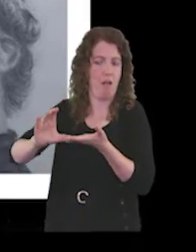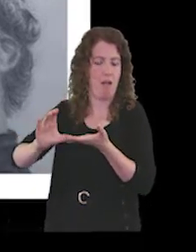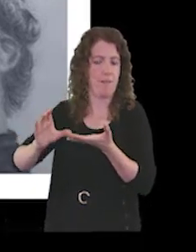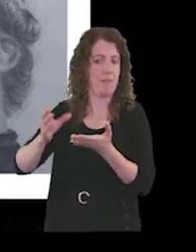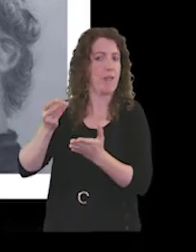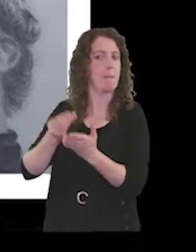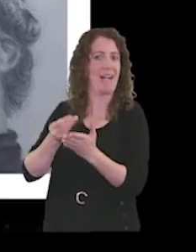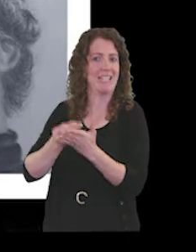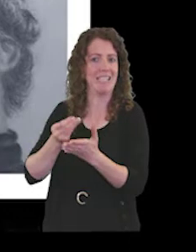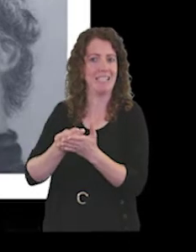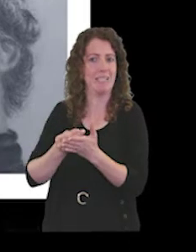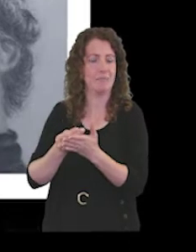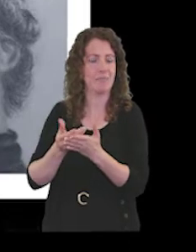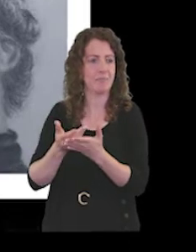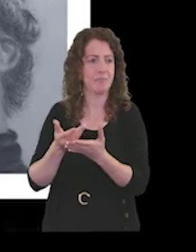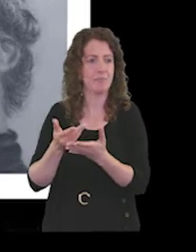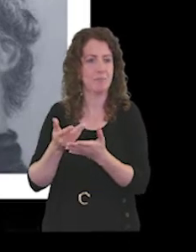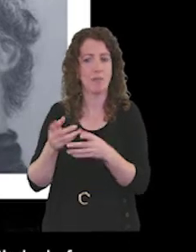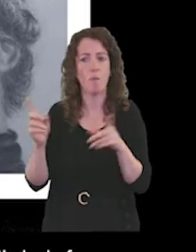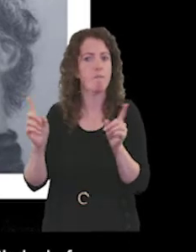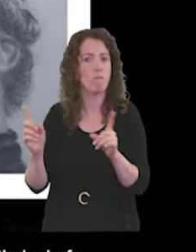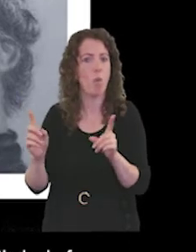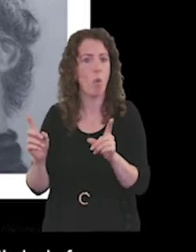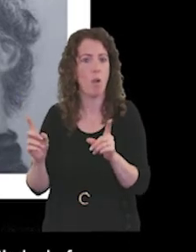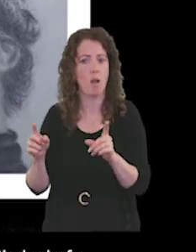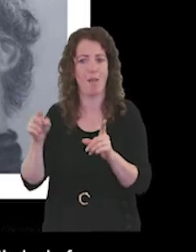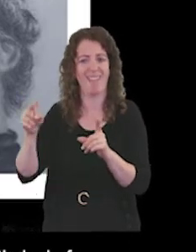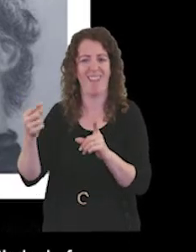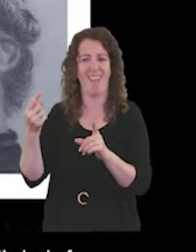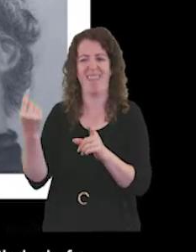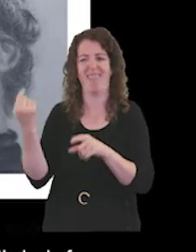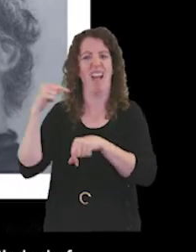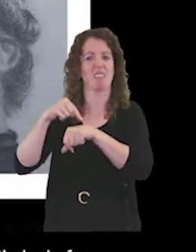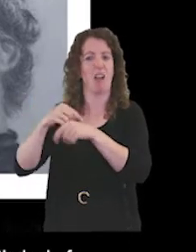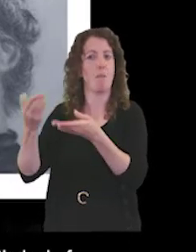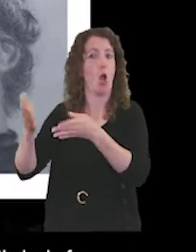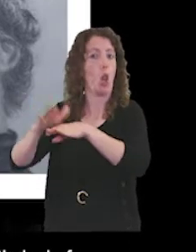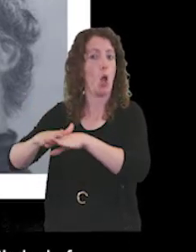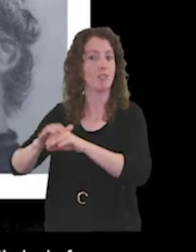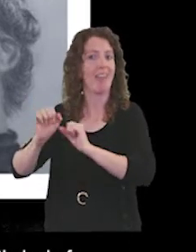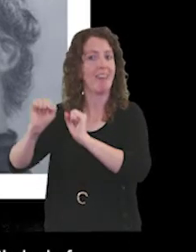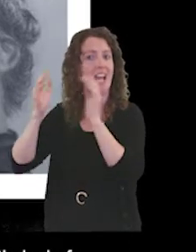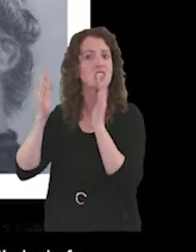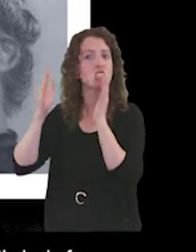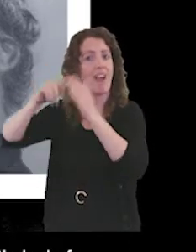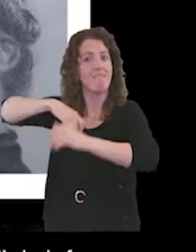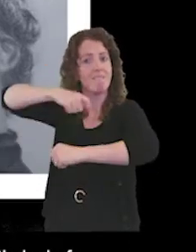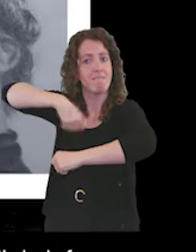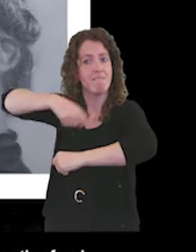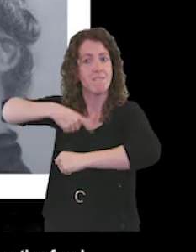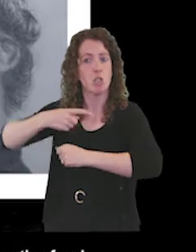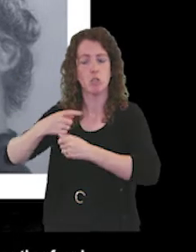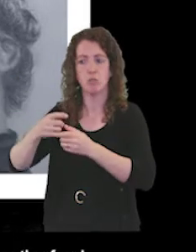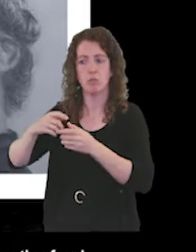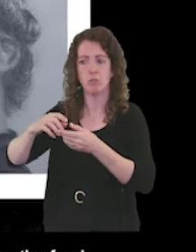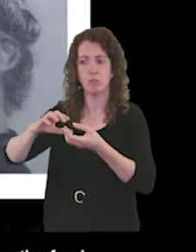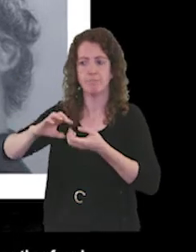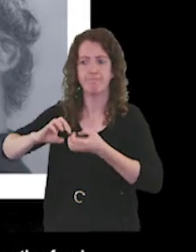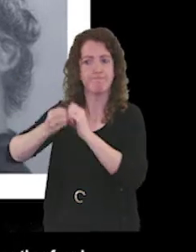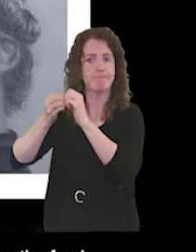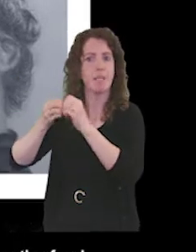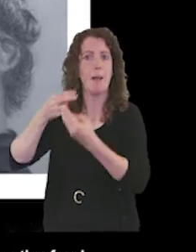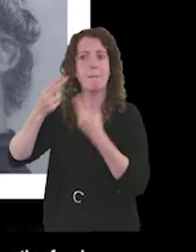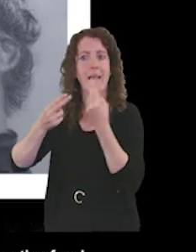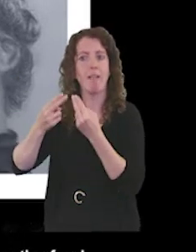money to whilst they were closed for their chefs to prepare meals for people in Nottingham that were